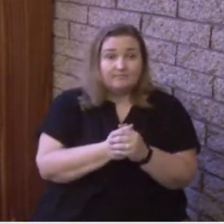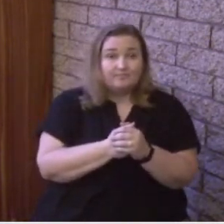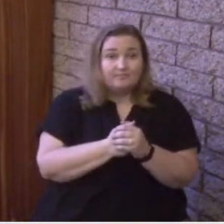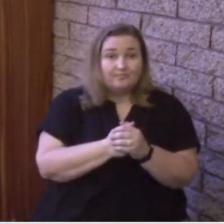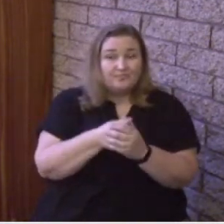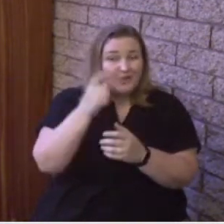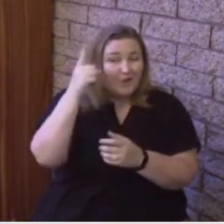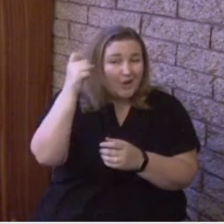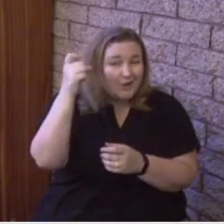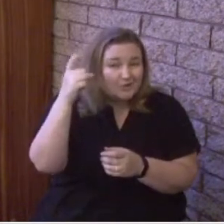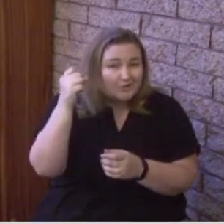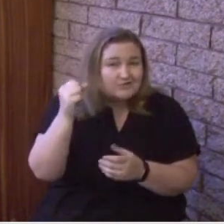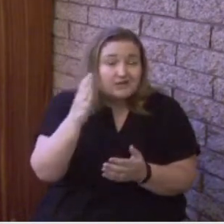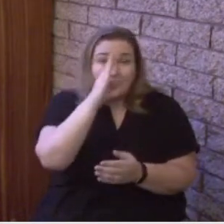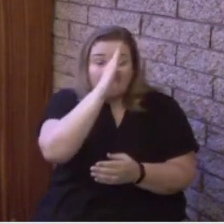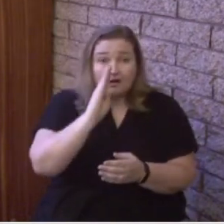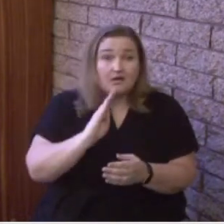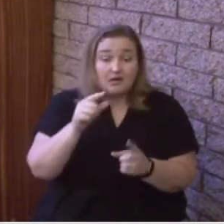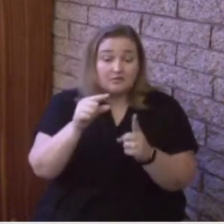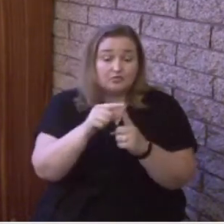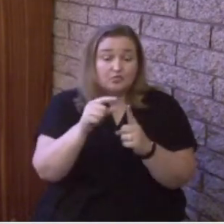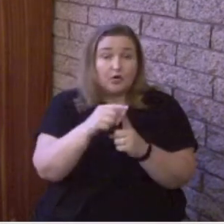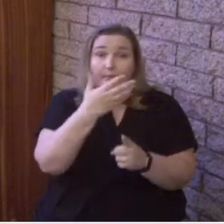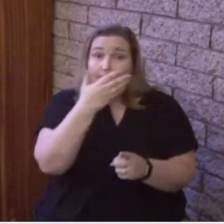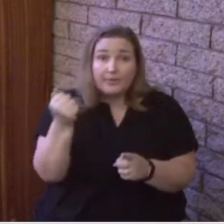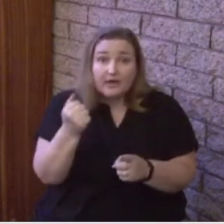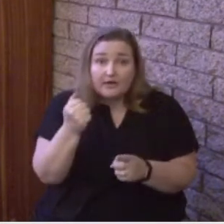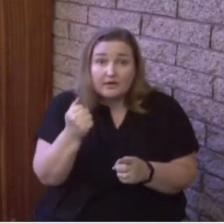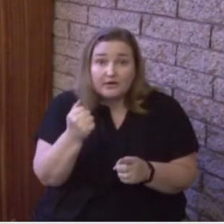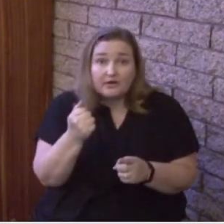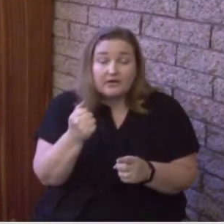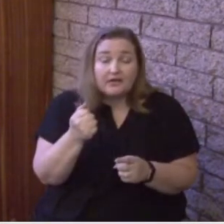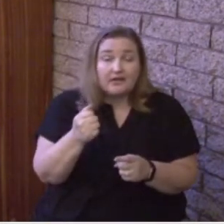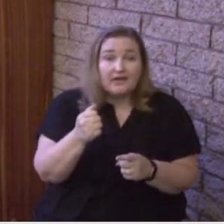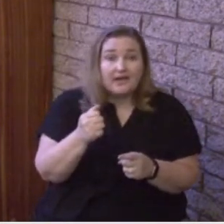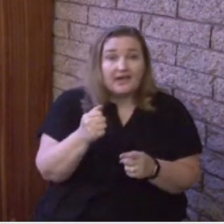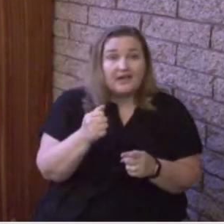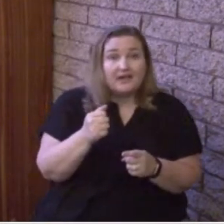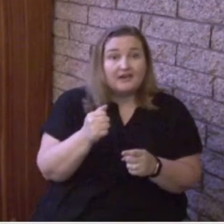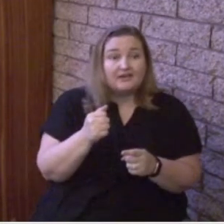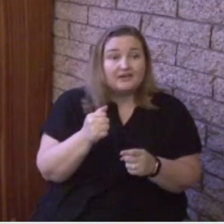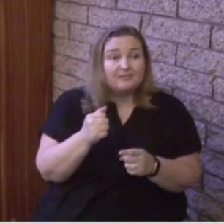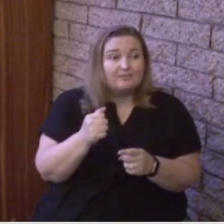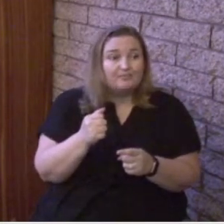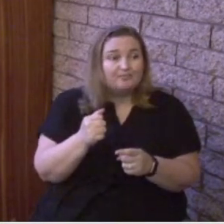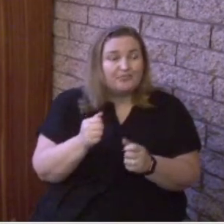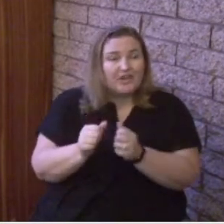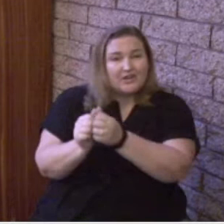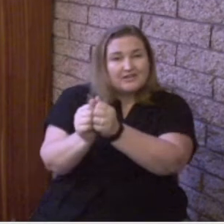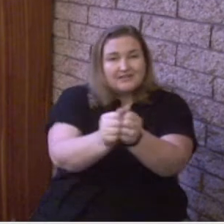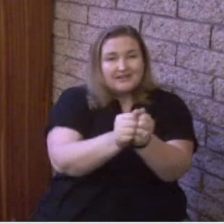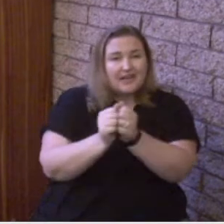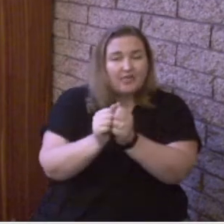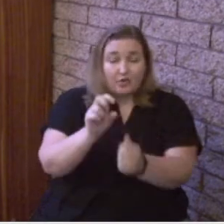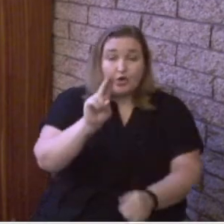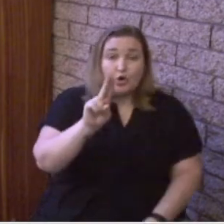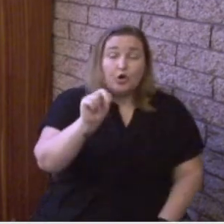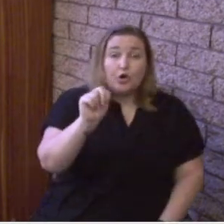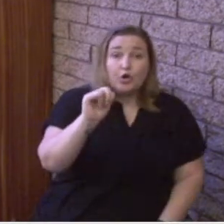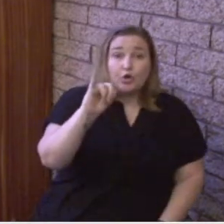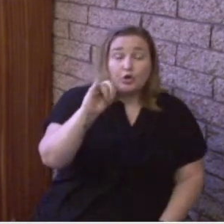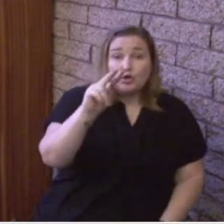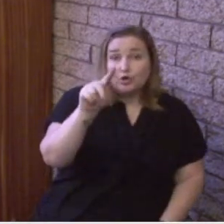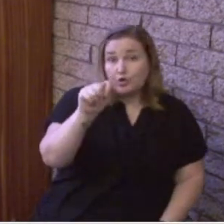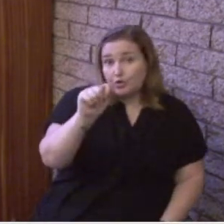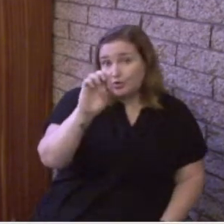unites believers in purpose. What is that purpose? It's the purpose of furthering the kingdom of God to